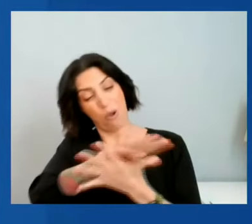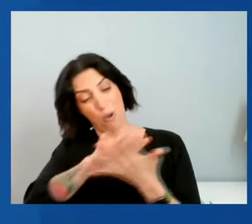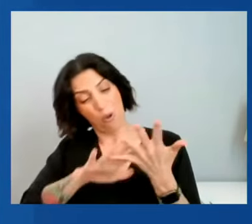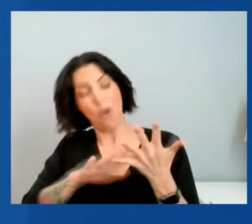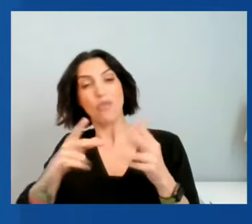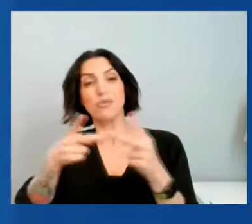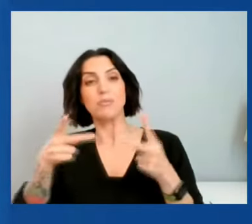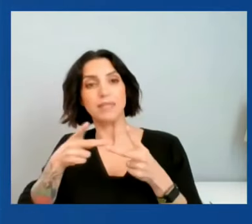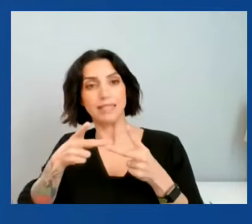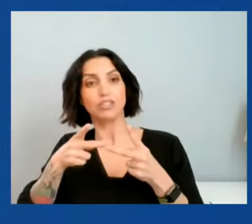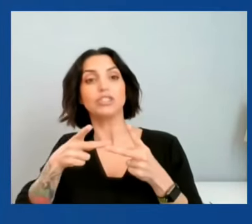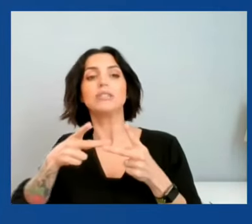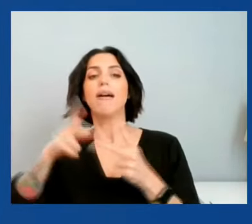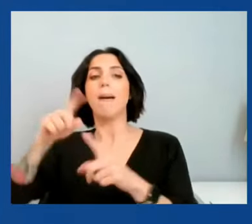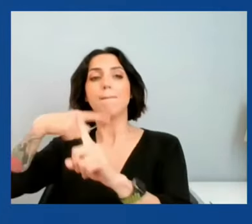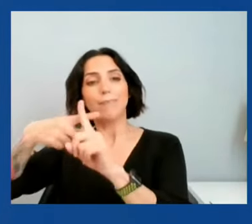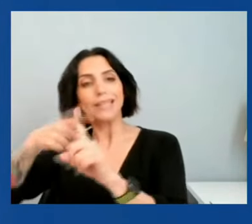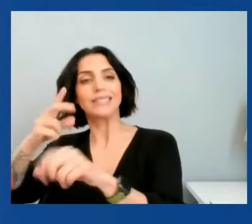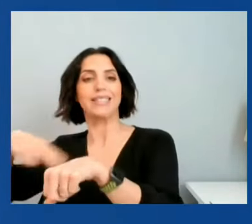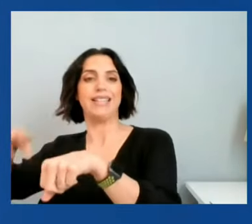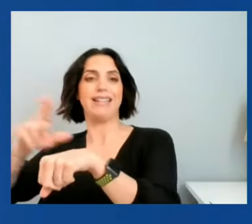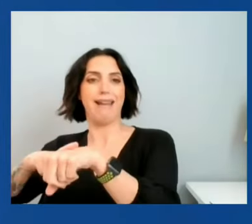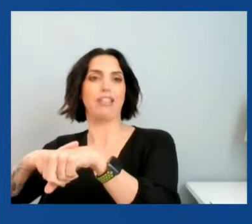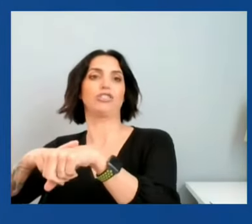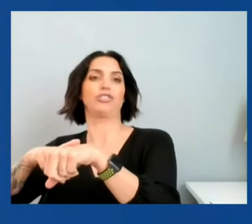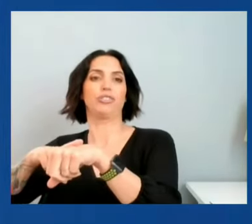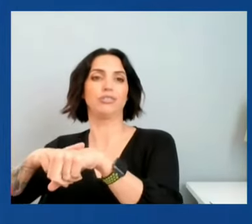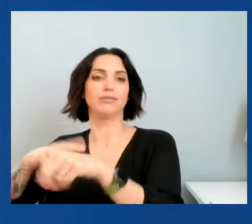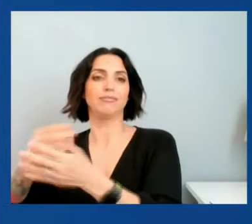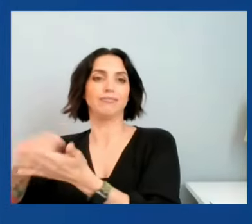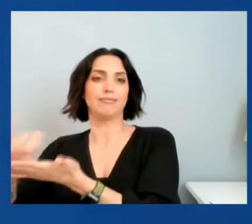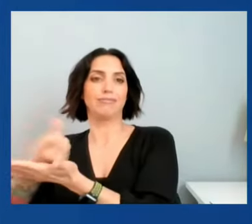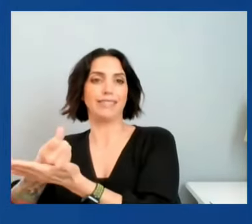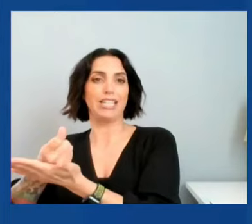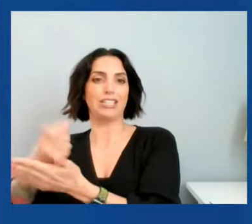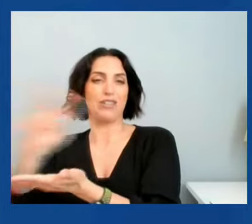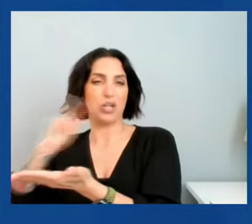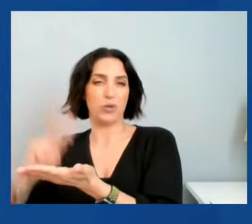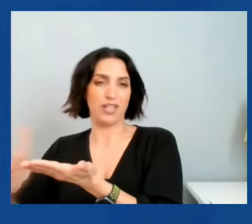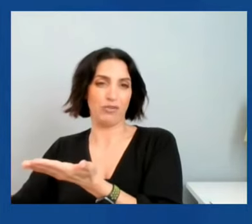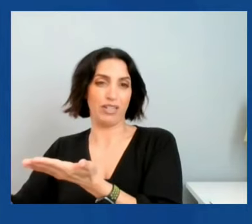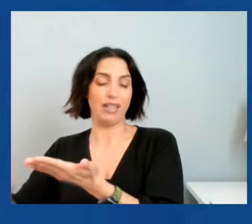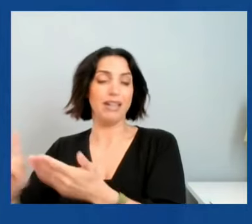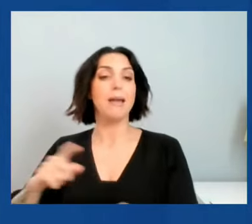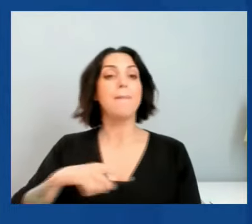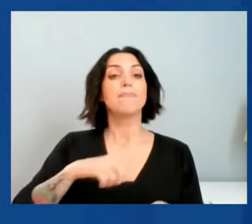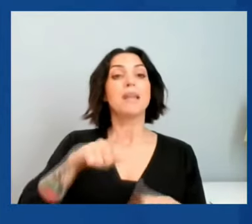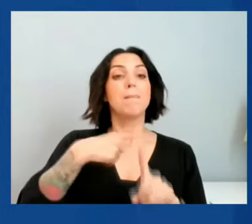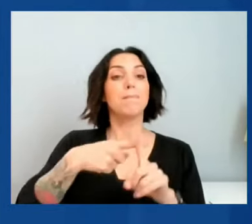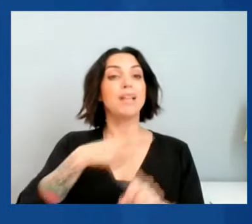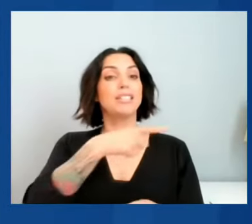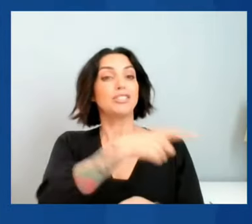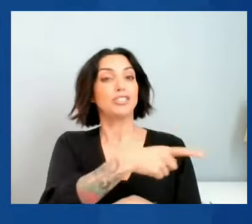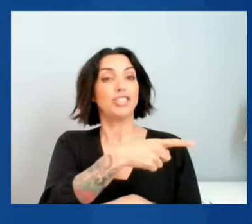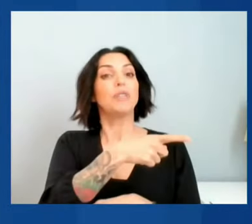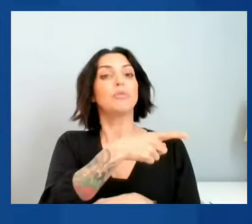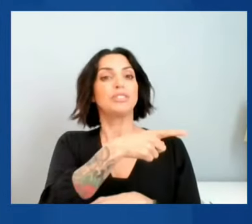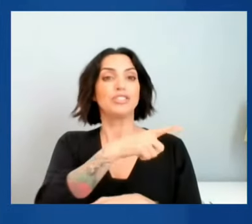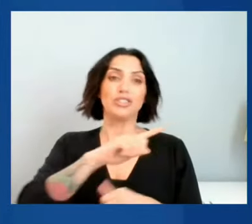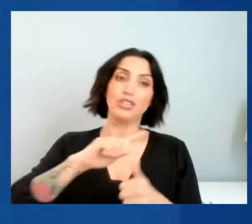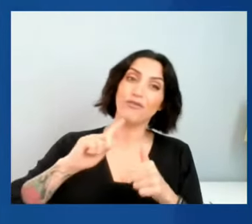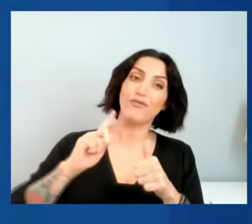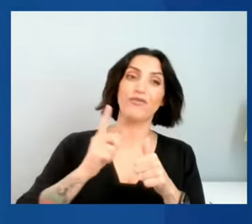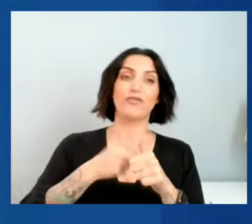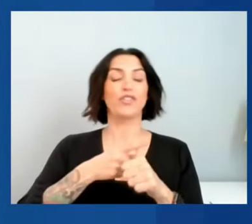Secretary. But what many overlook is that she was also the first person of whatever gender in American history to have served in all of these roles.